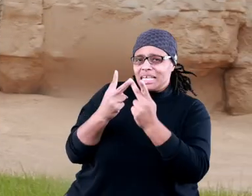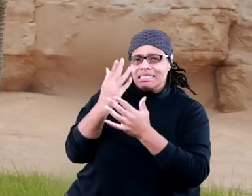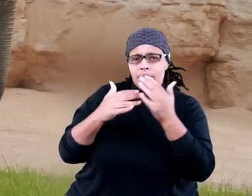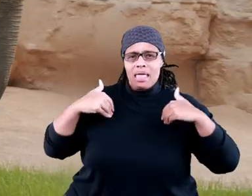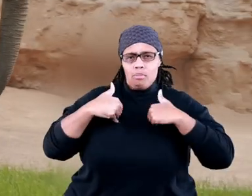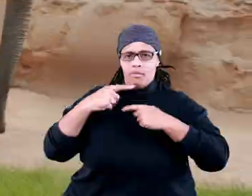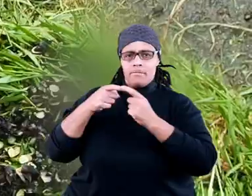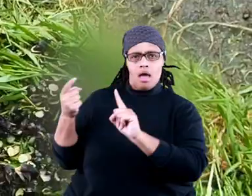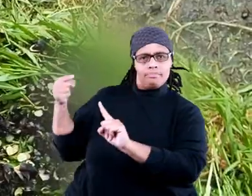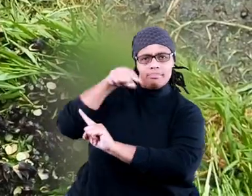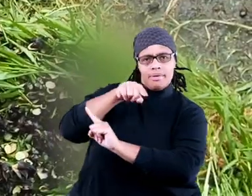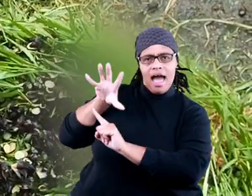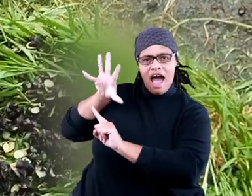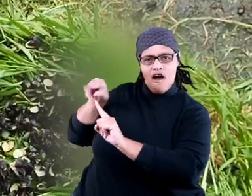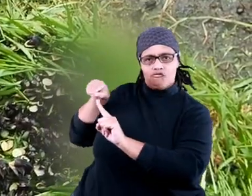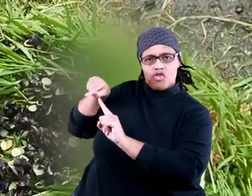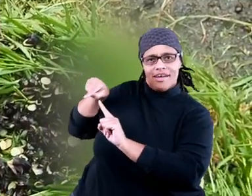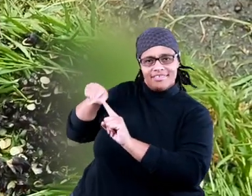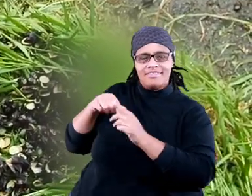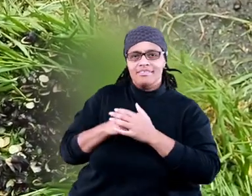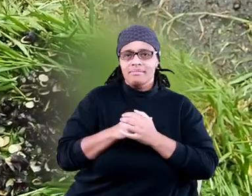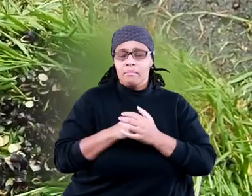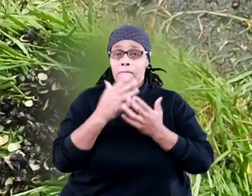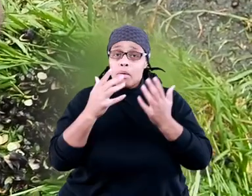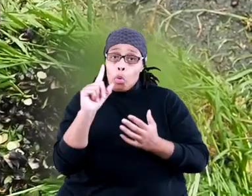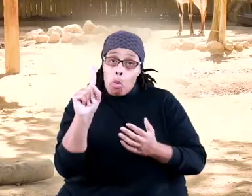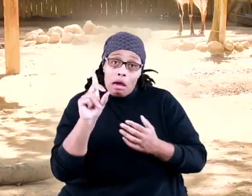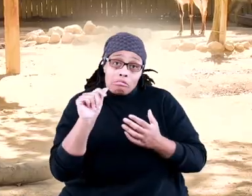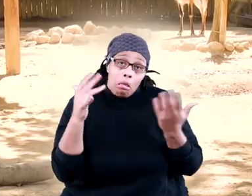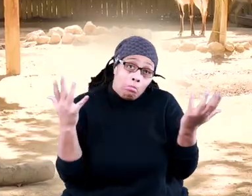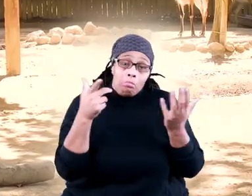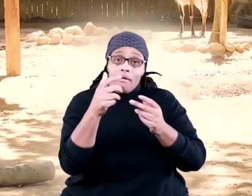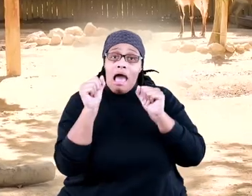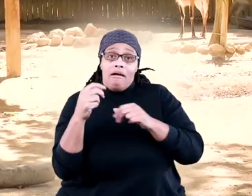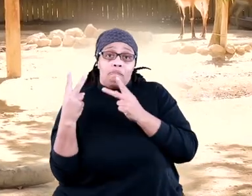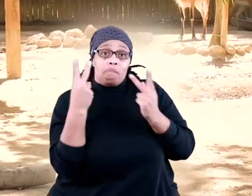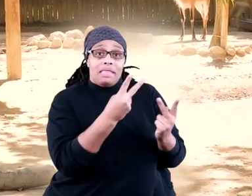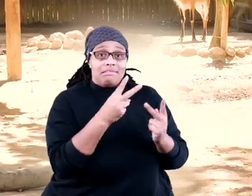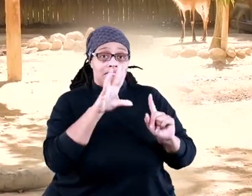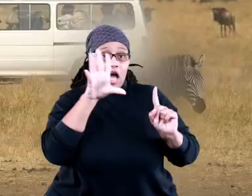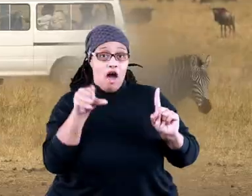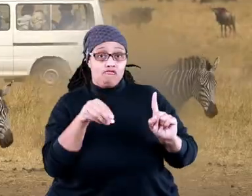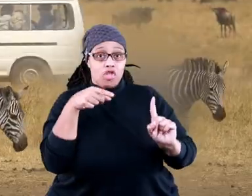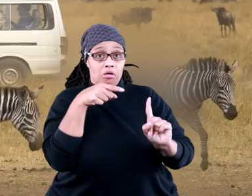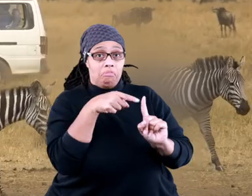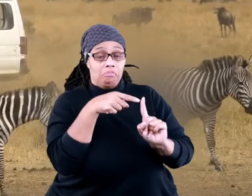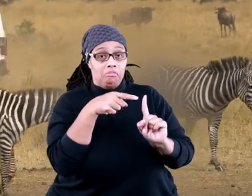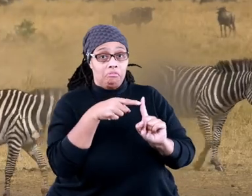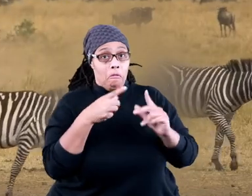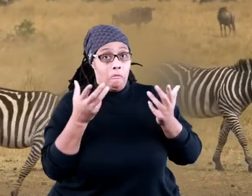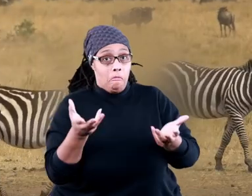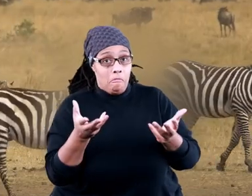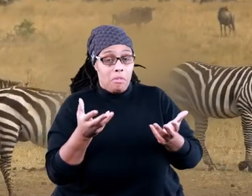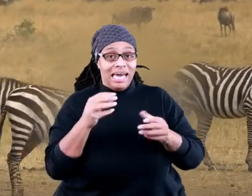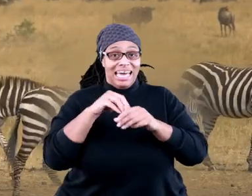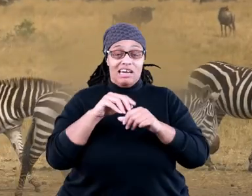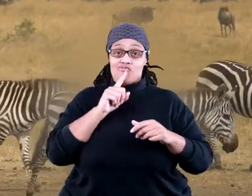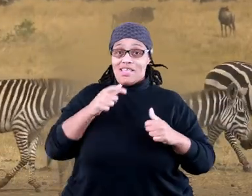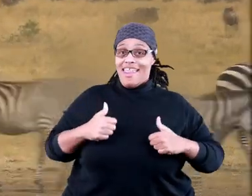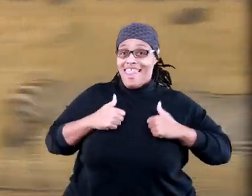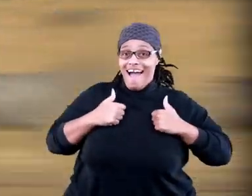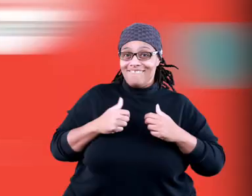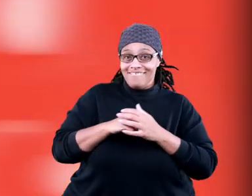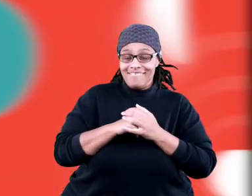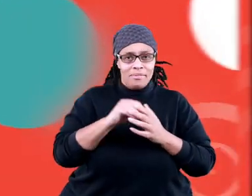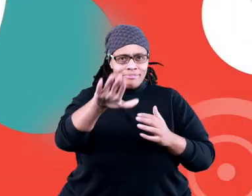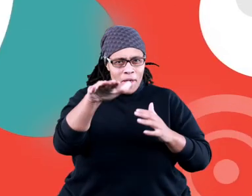who are native to the African continent. And maybe one day, you can even visit this continent in real